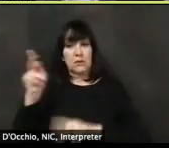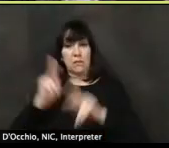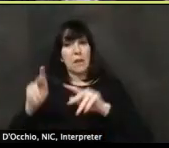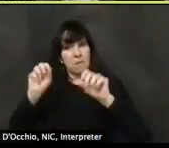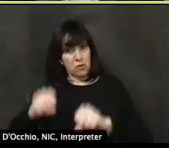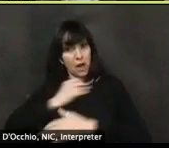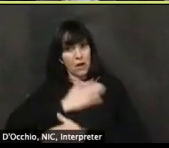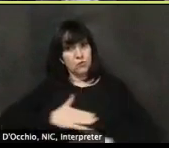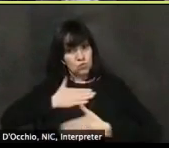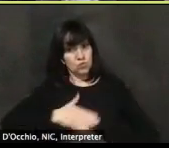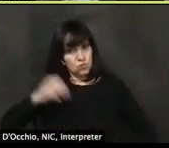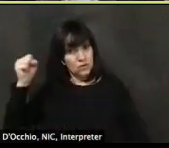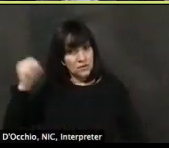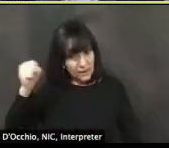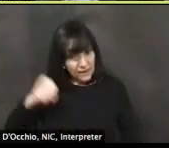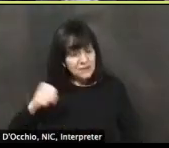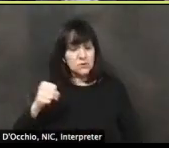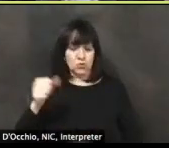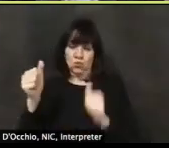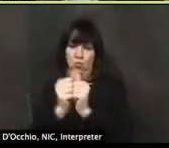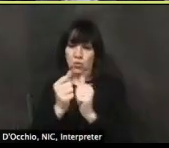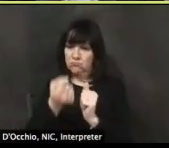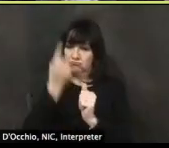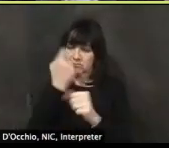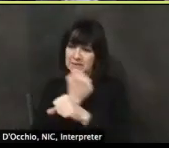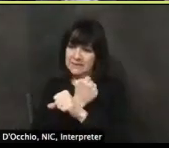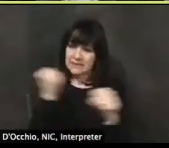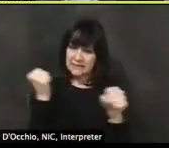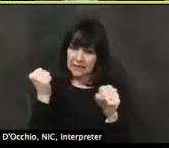forward is something that members of the public can feel confident in.